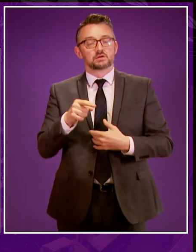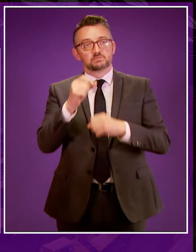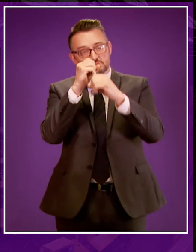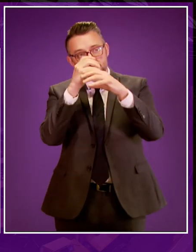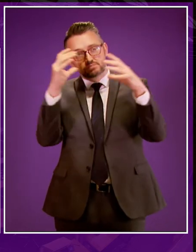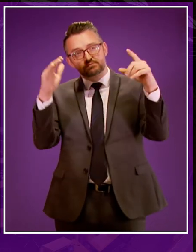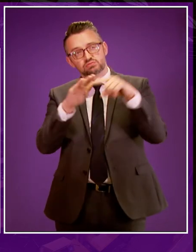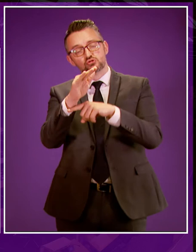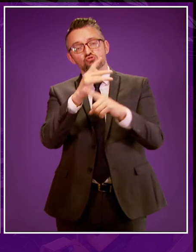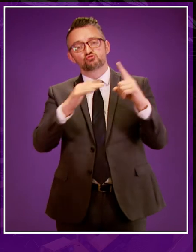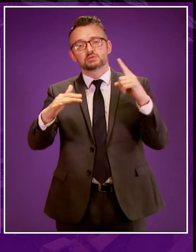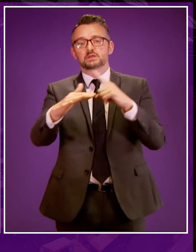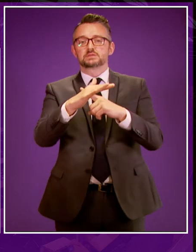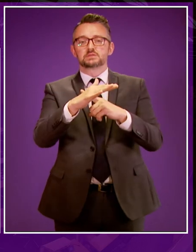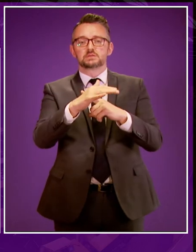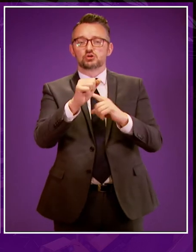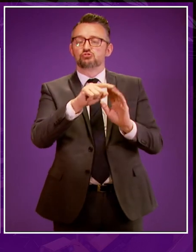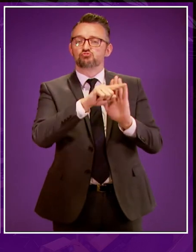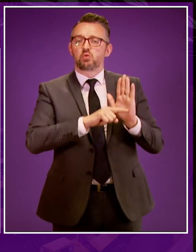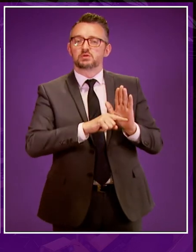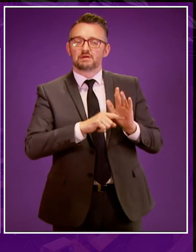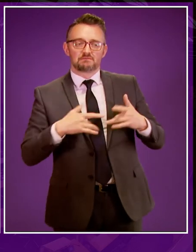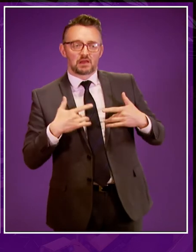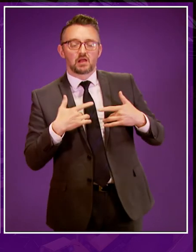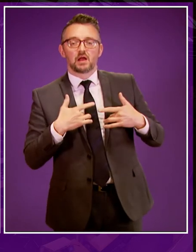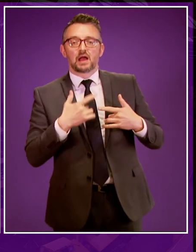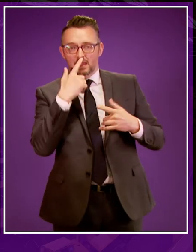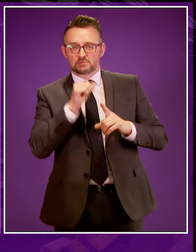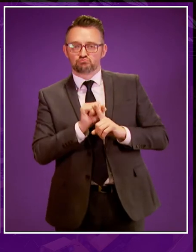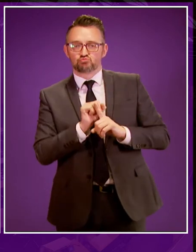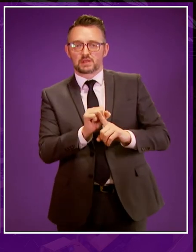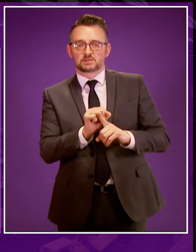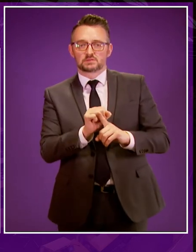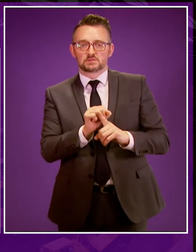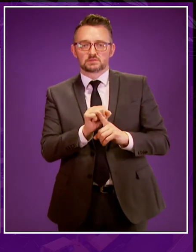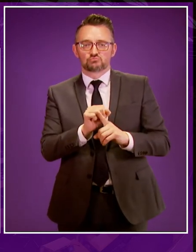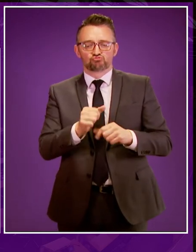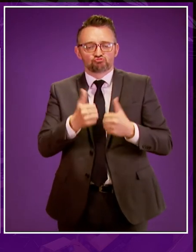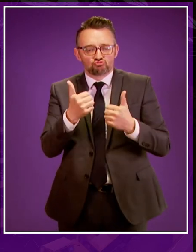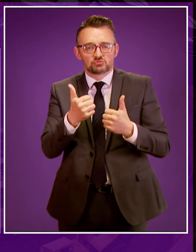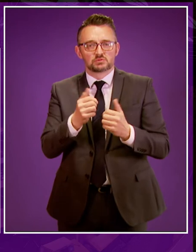he envisioned is founded on principles that will safeguard that virtue and integrity.